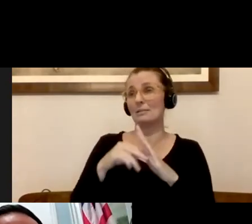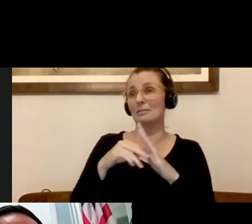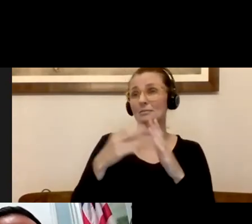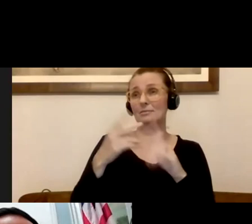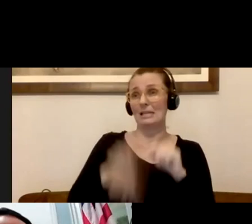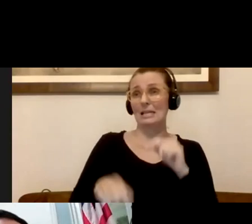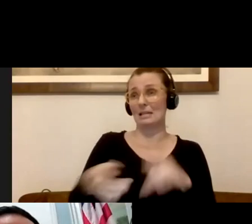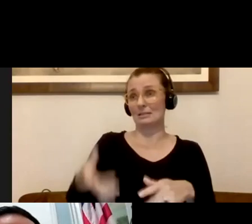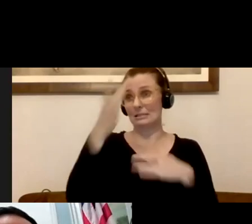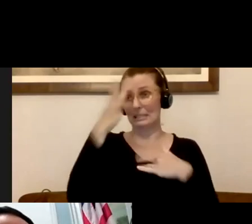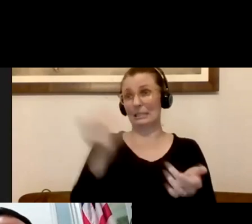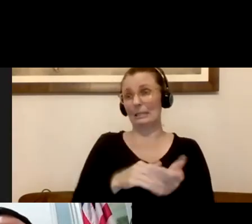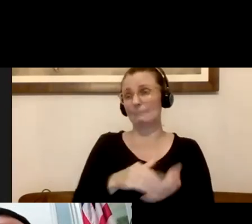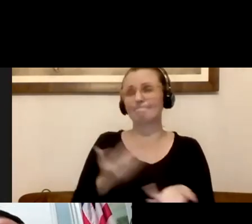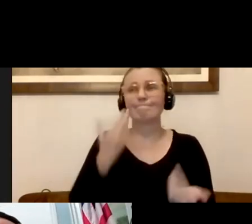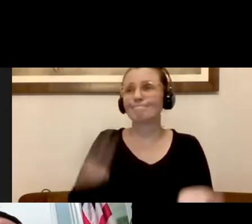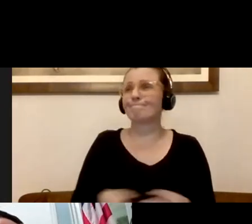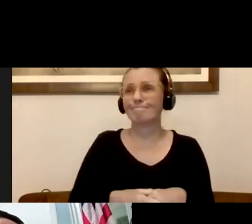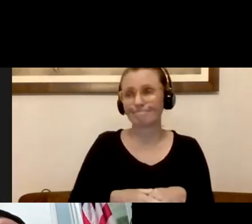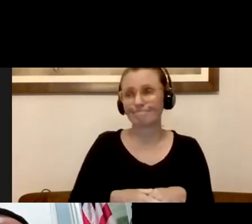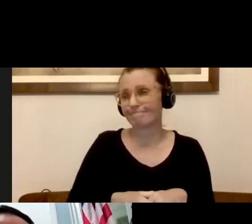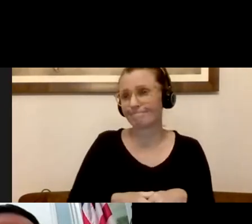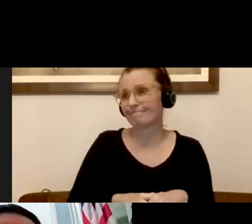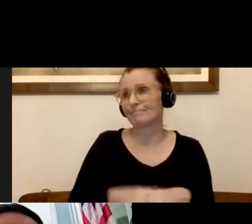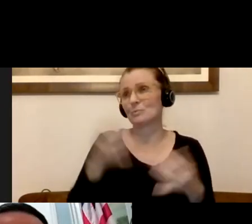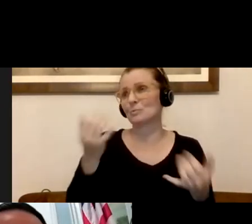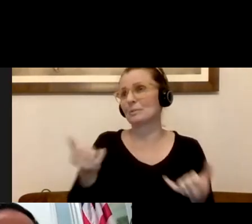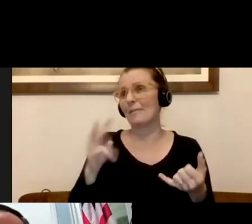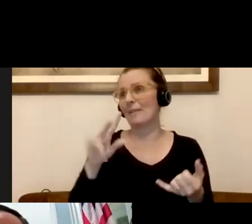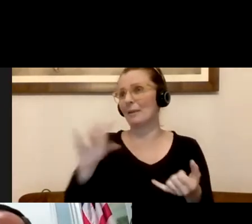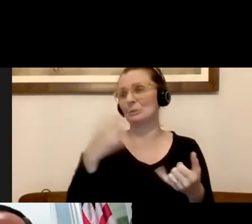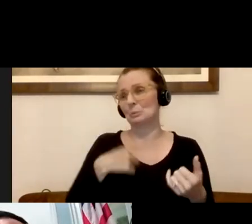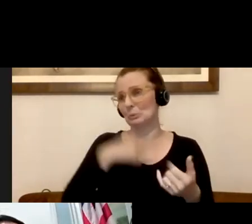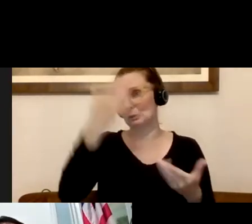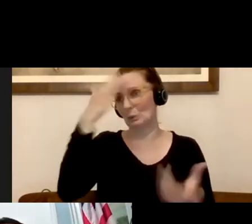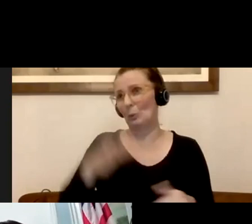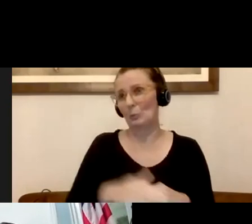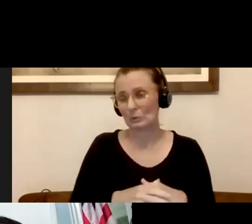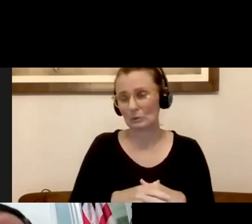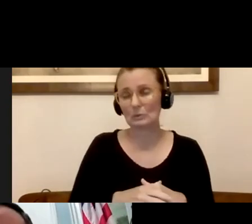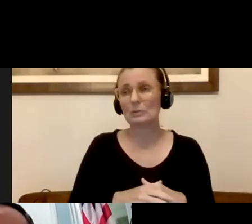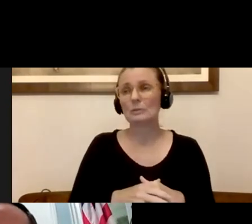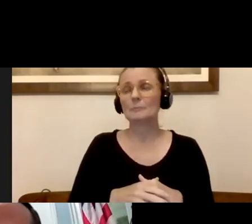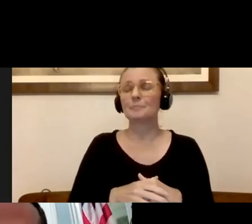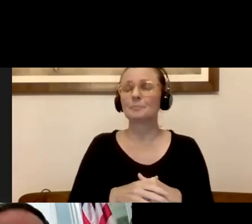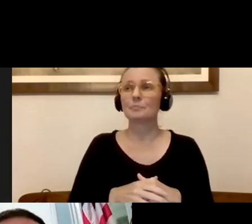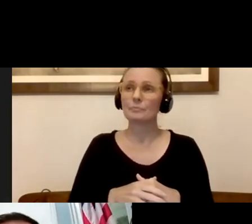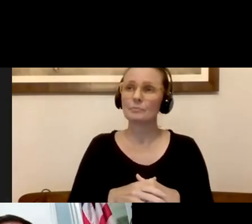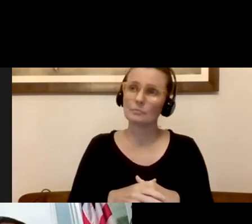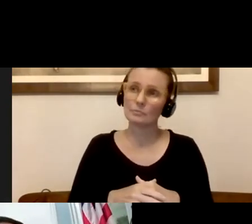or how immune anybody is. Antibody tests are important in conjunction, working in tandem with the viral testing, the PBR,